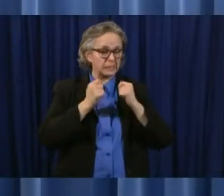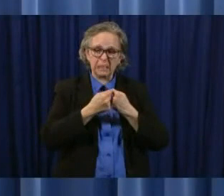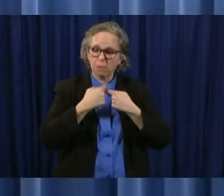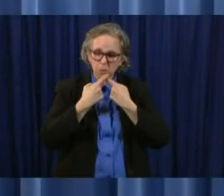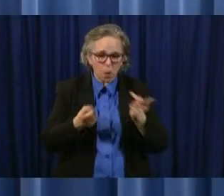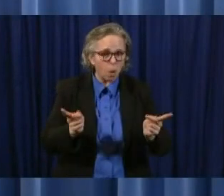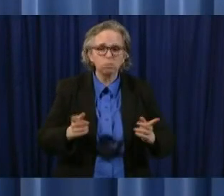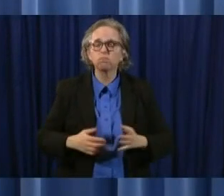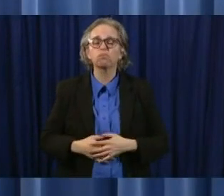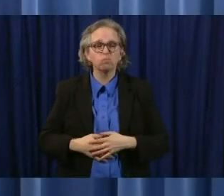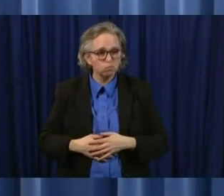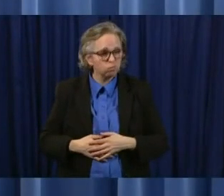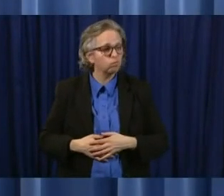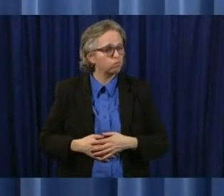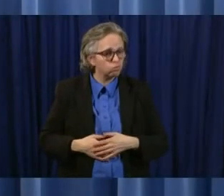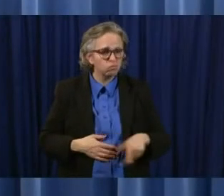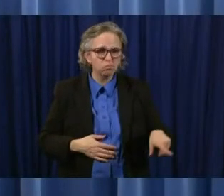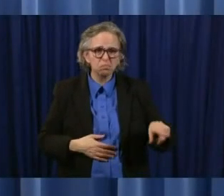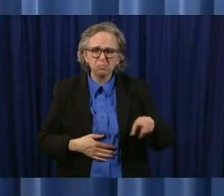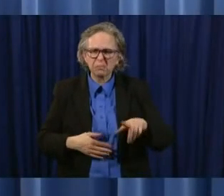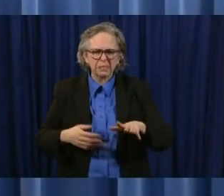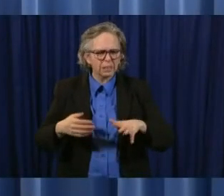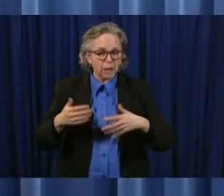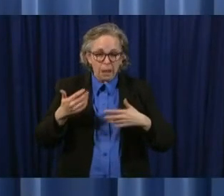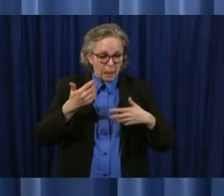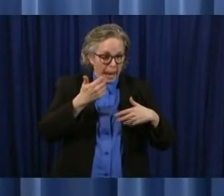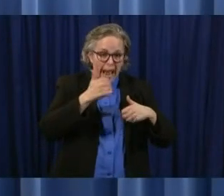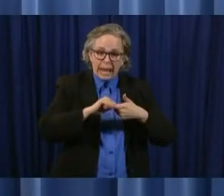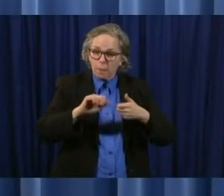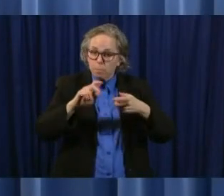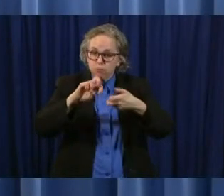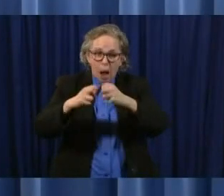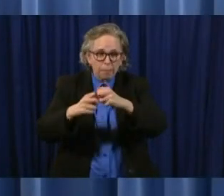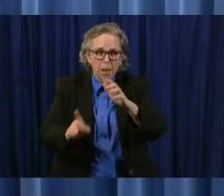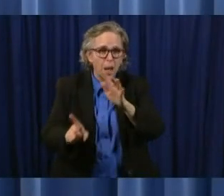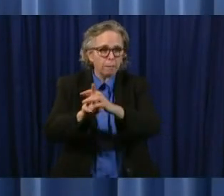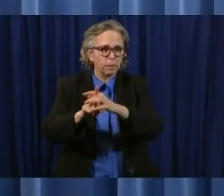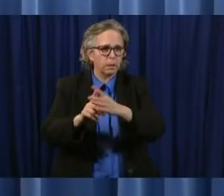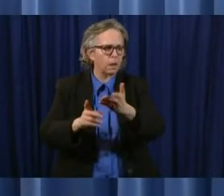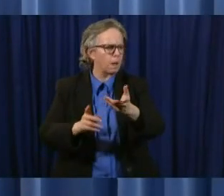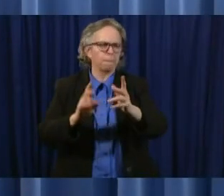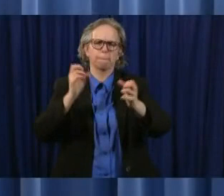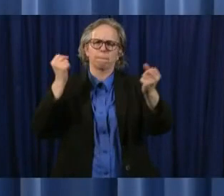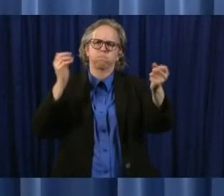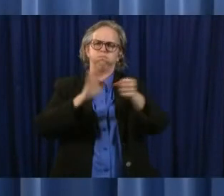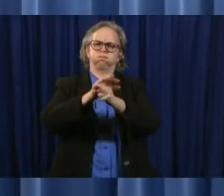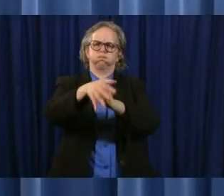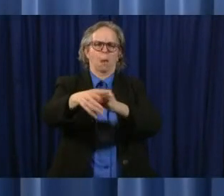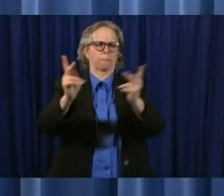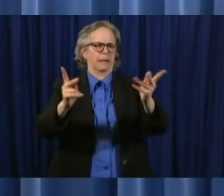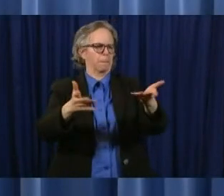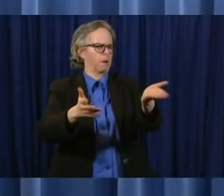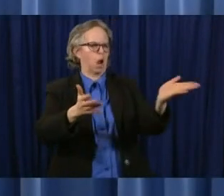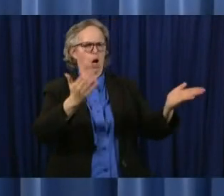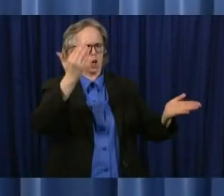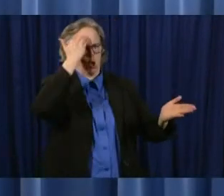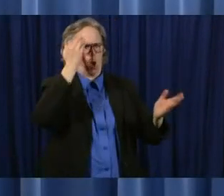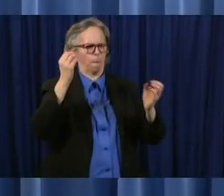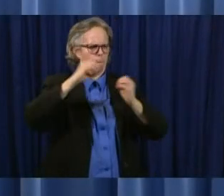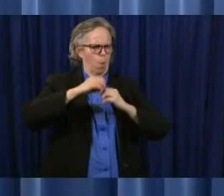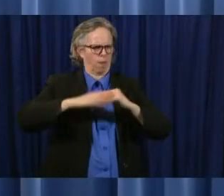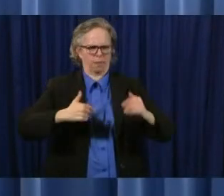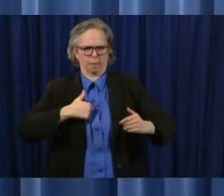ohioans whatever problem we have there's some ohioans out there who know more than we do about this particular area and we need to gather them together